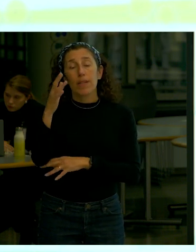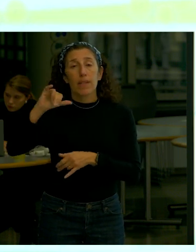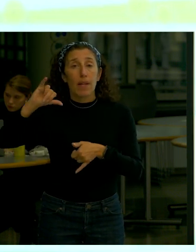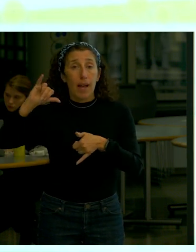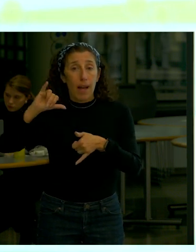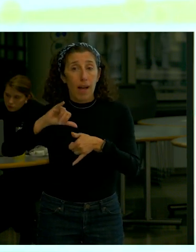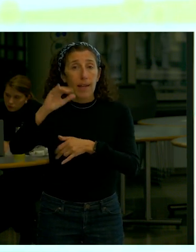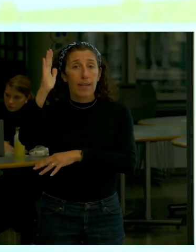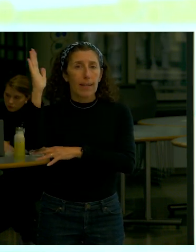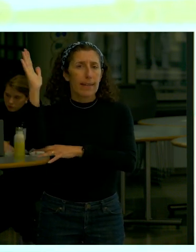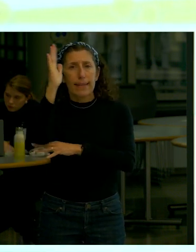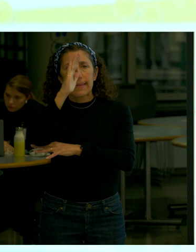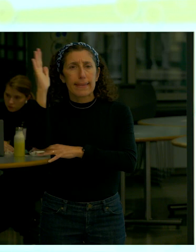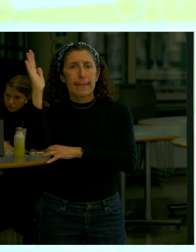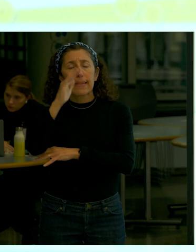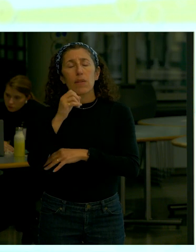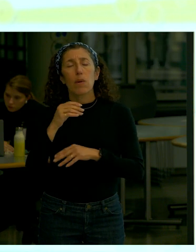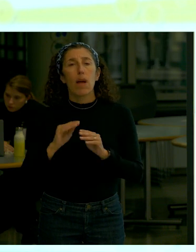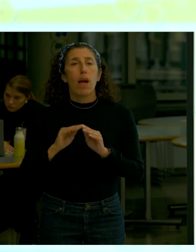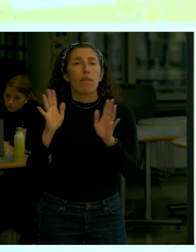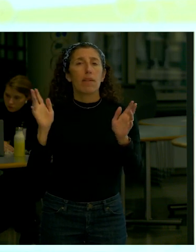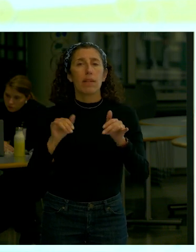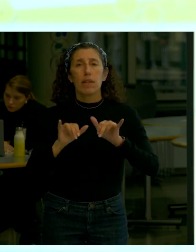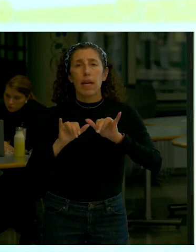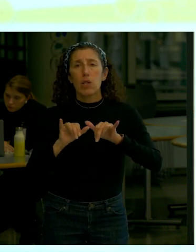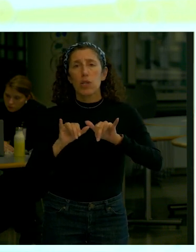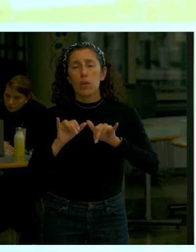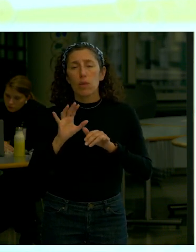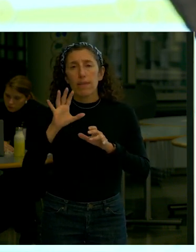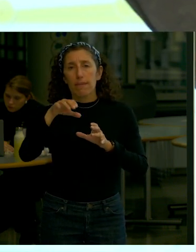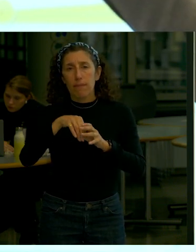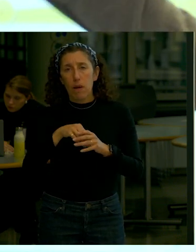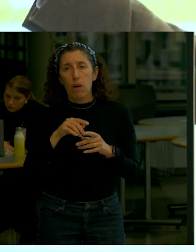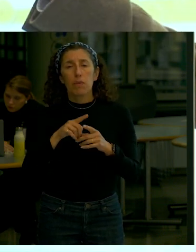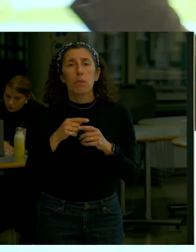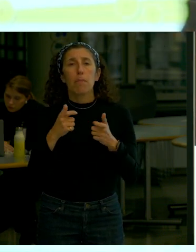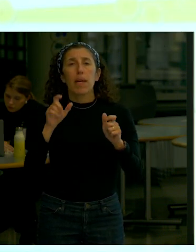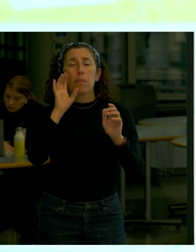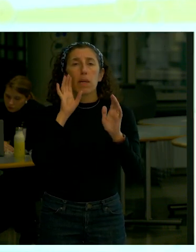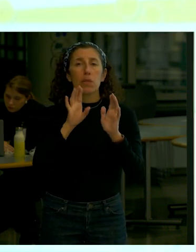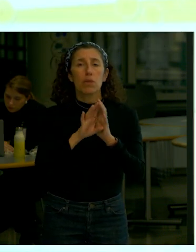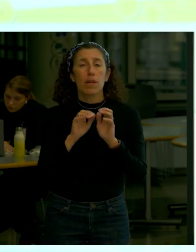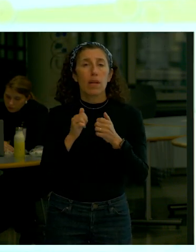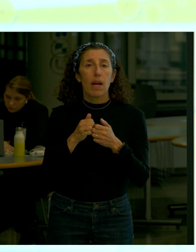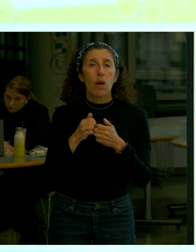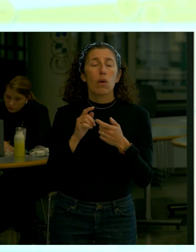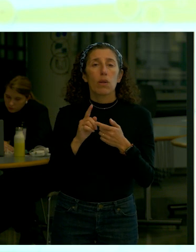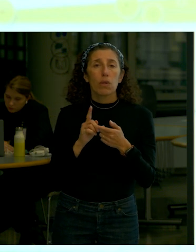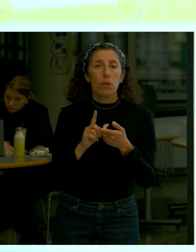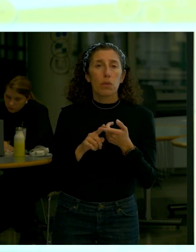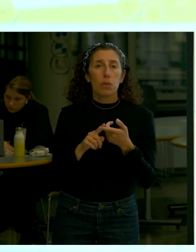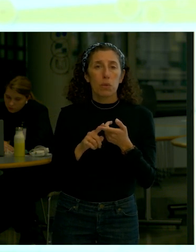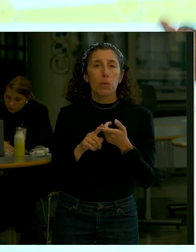there's a lot of engineering common sense and best practice in terms of keeping mature trees from the project elements